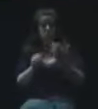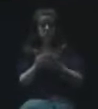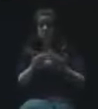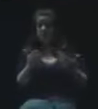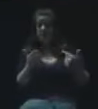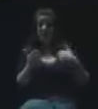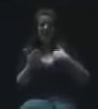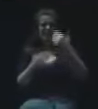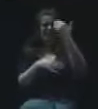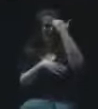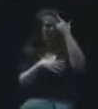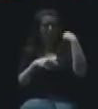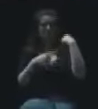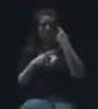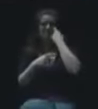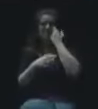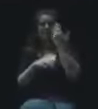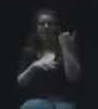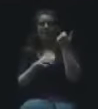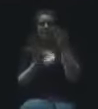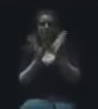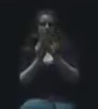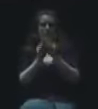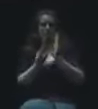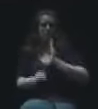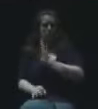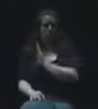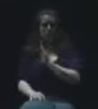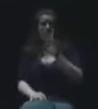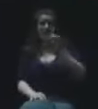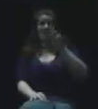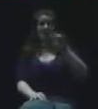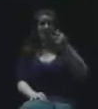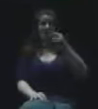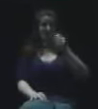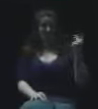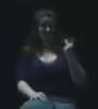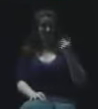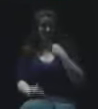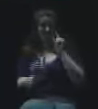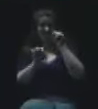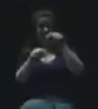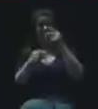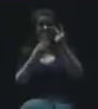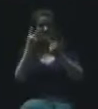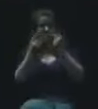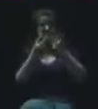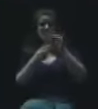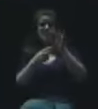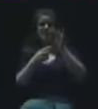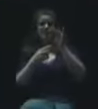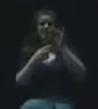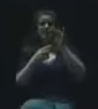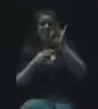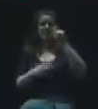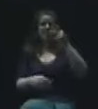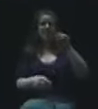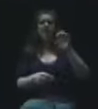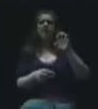I know about since our last board meeting. Dr. Harkins and I visited Fayette County School Board Planning meeting last Thursday. So,